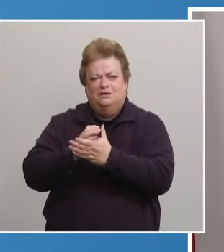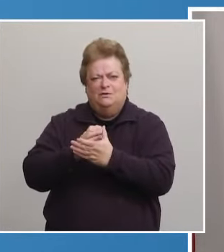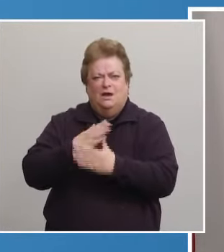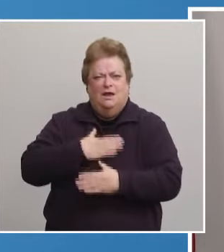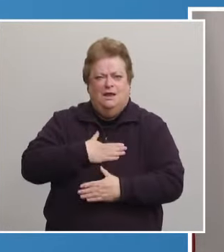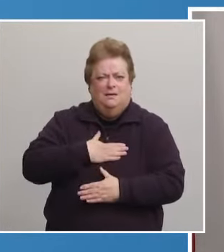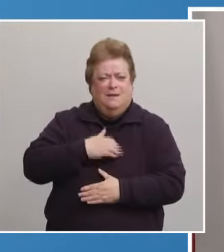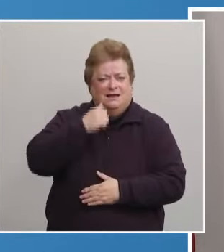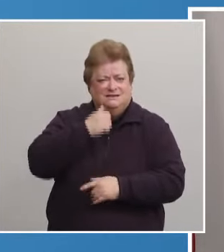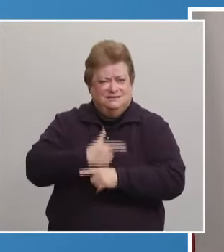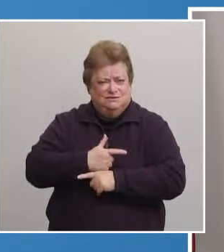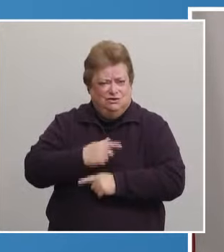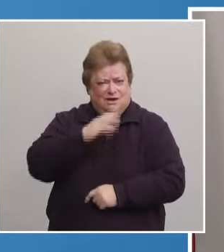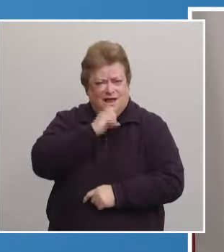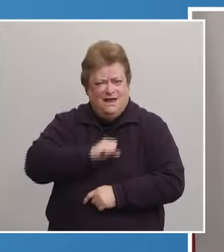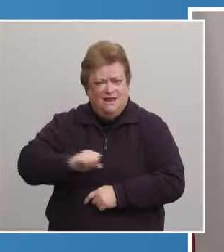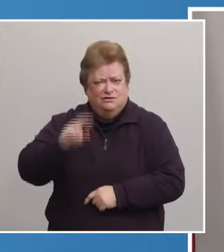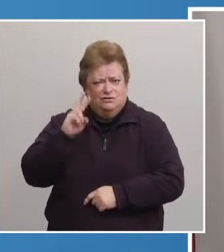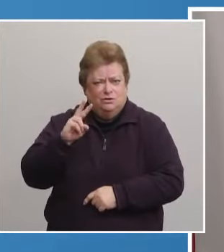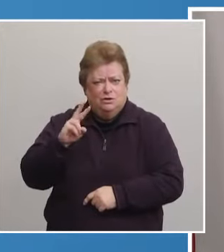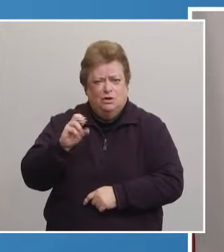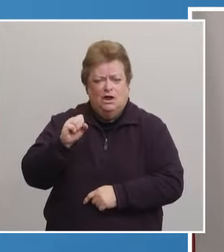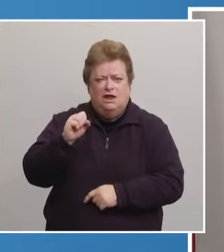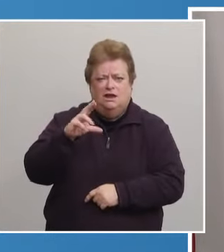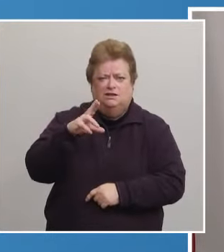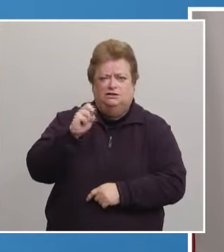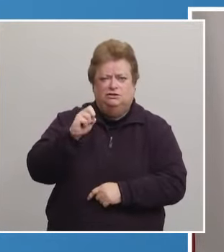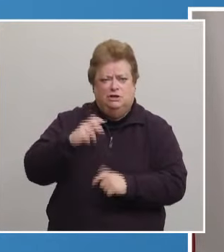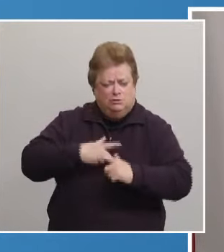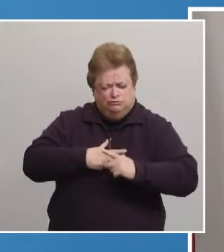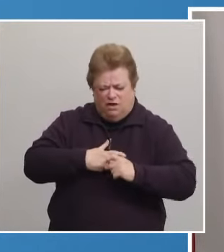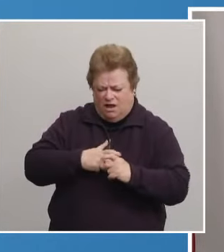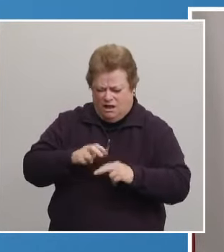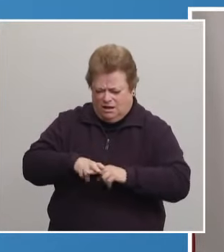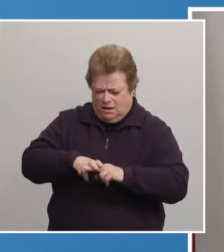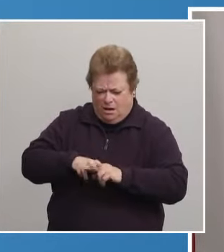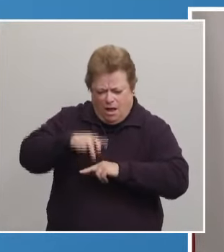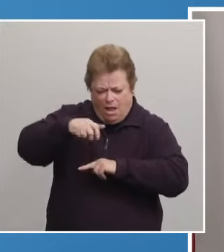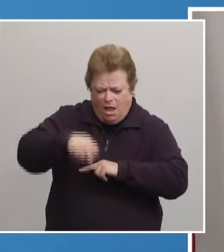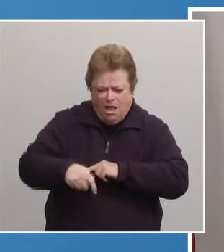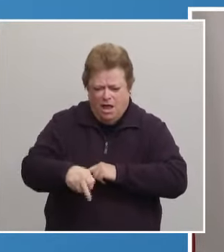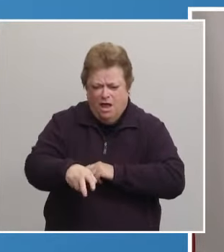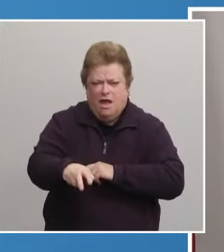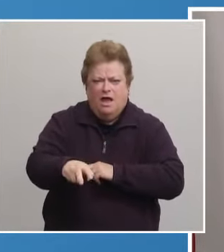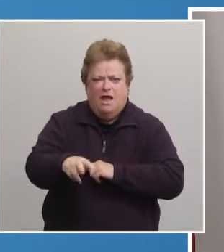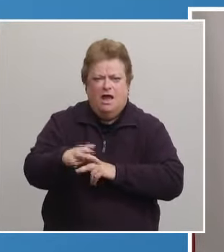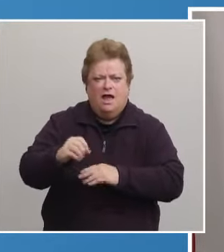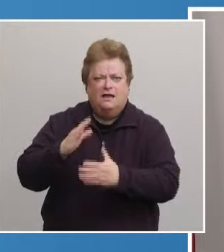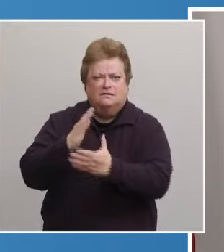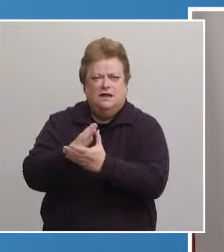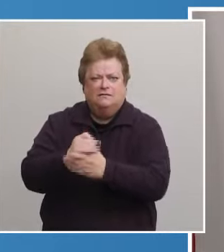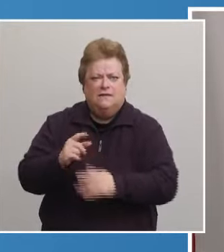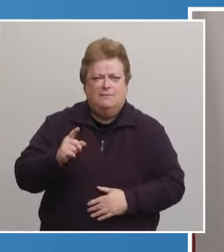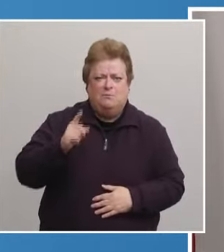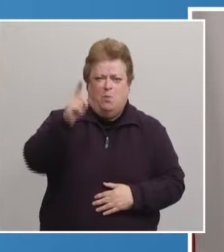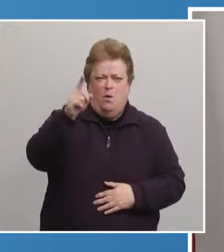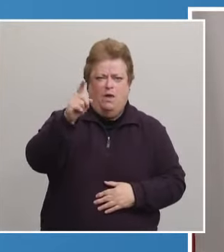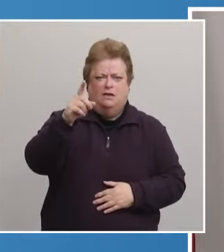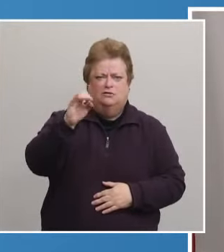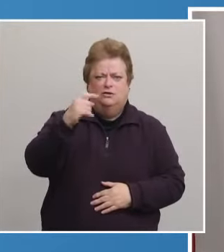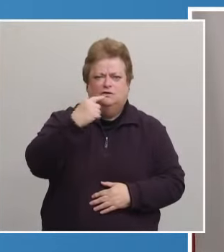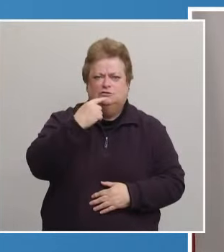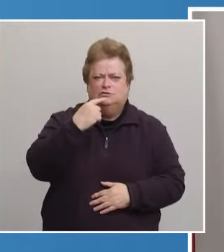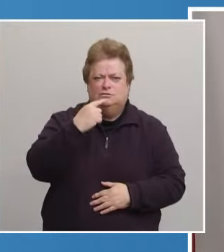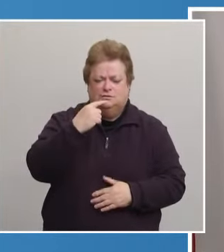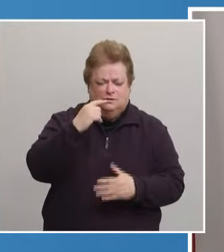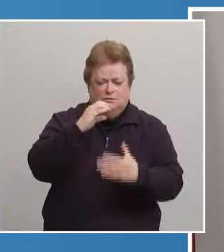the show to a halt when she scrambled off the couch in her powder blue footed pajamas, stood pointing up to the screen and not